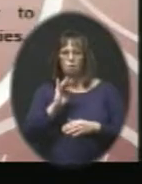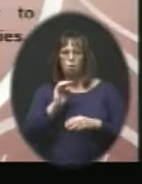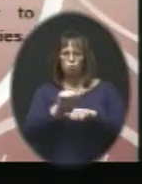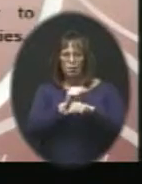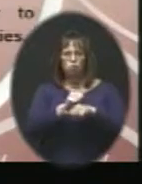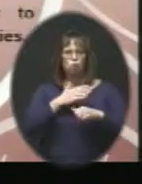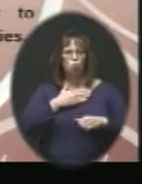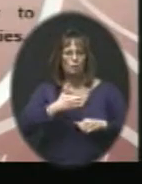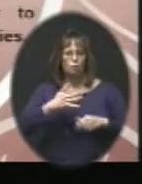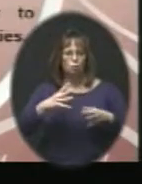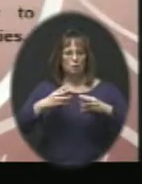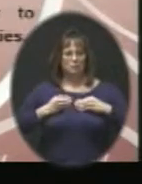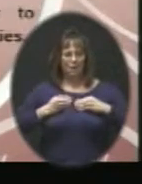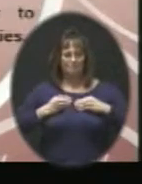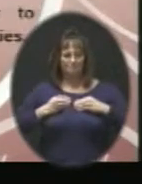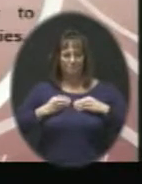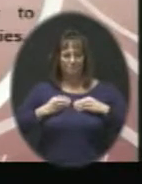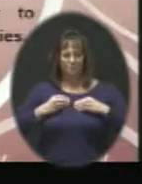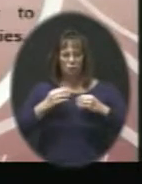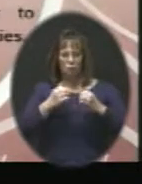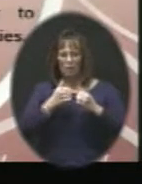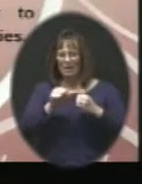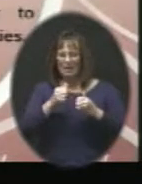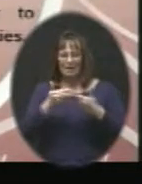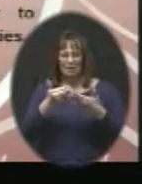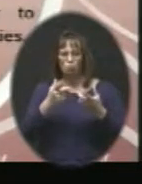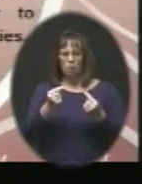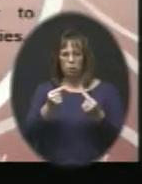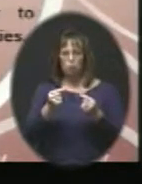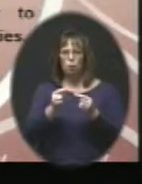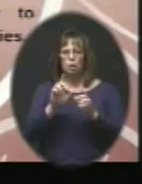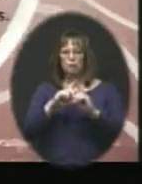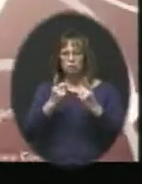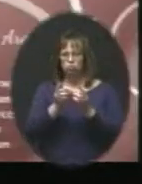you're willing to take on in any of our endeavors across the district.